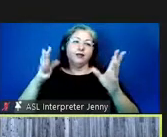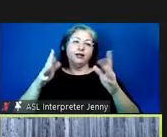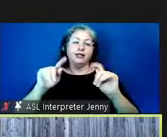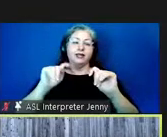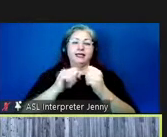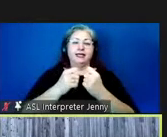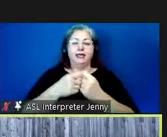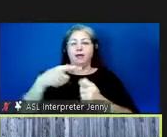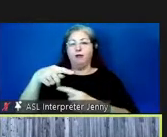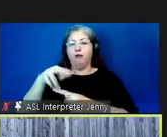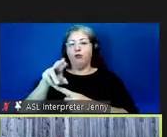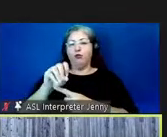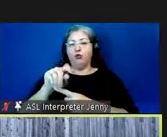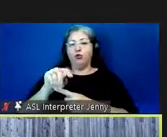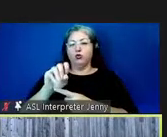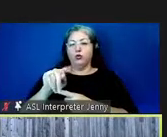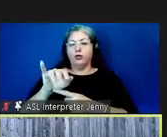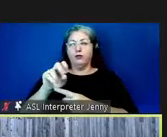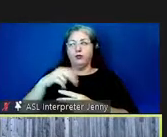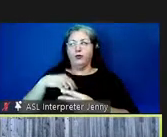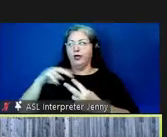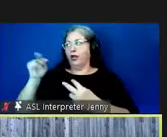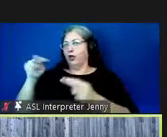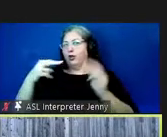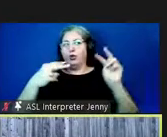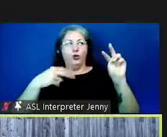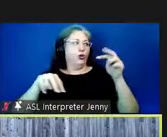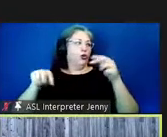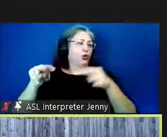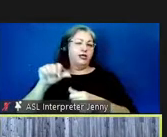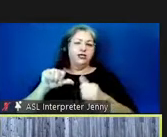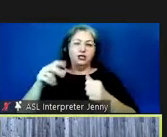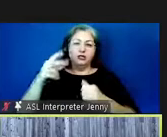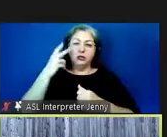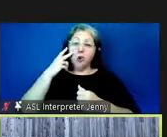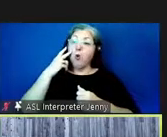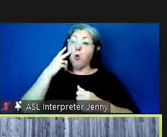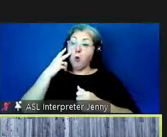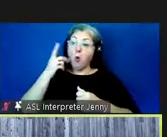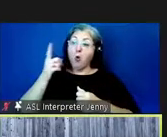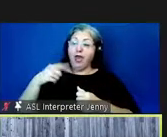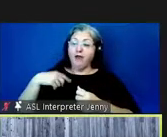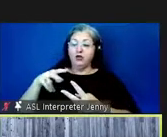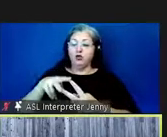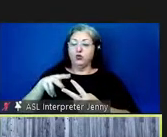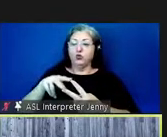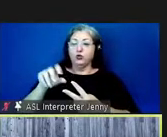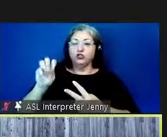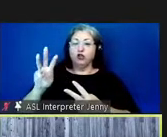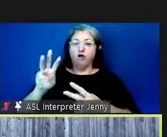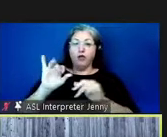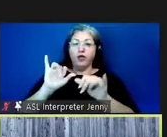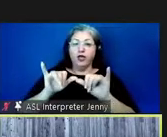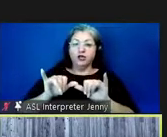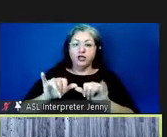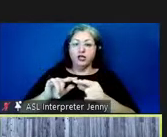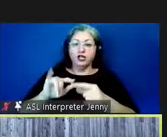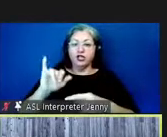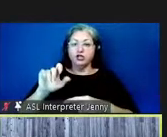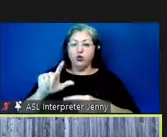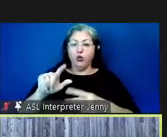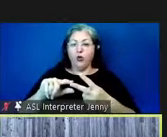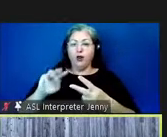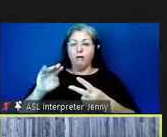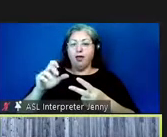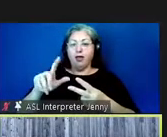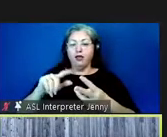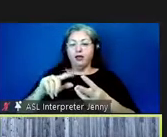prototype and we looked around the room and we saw we have two software engineers joel and michael